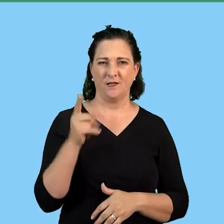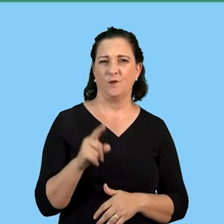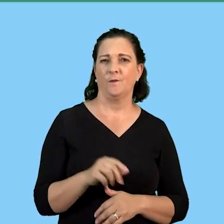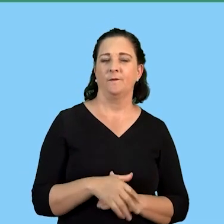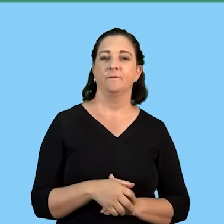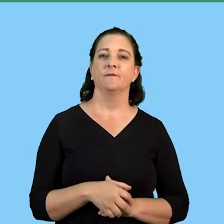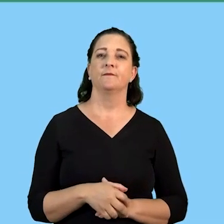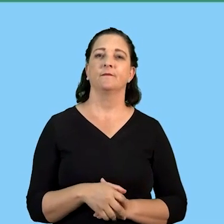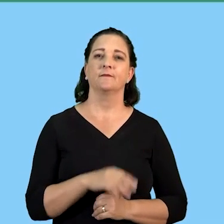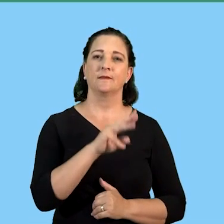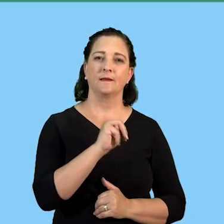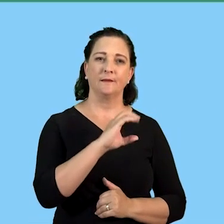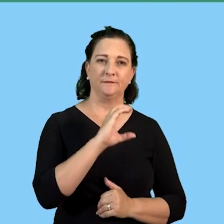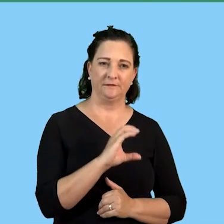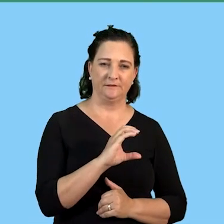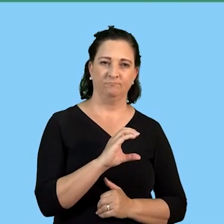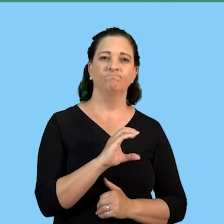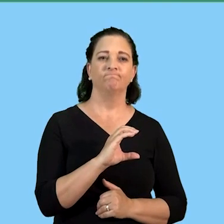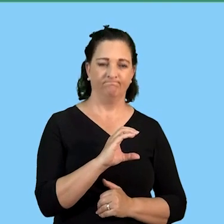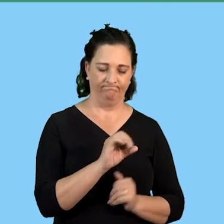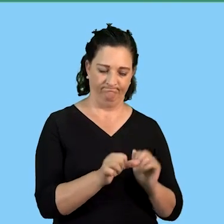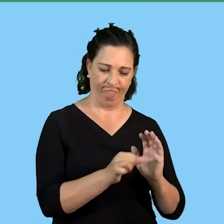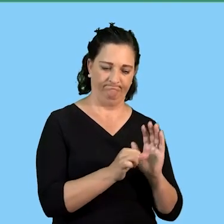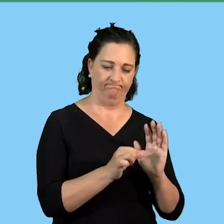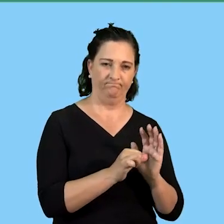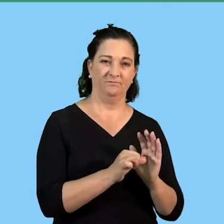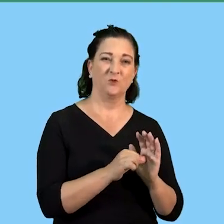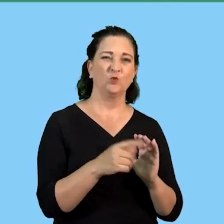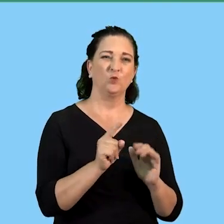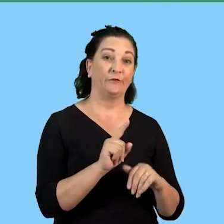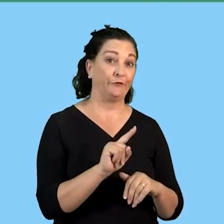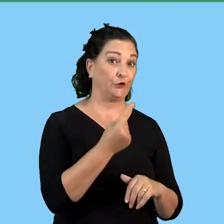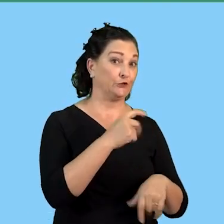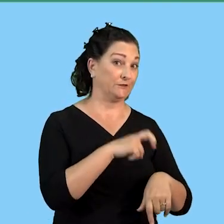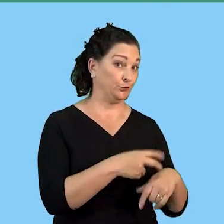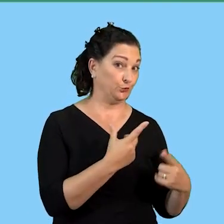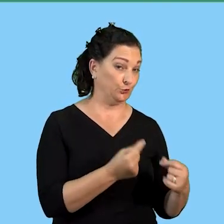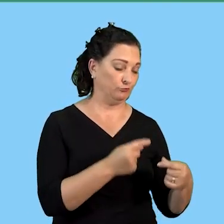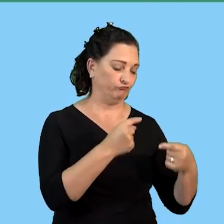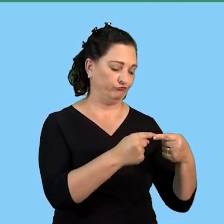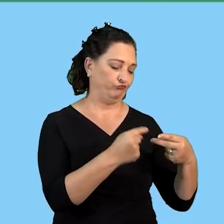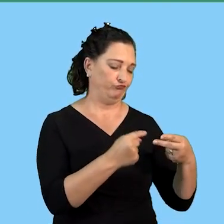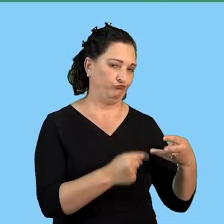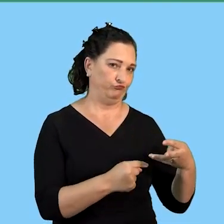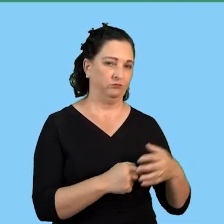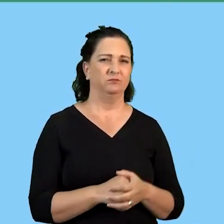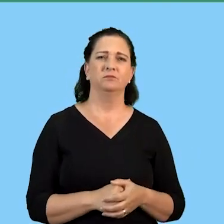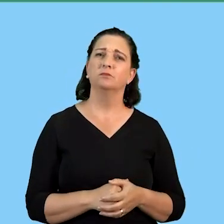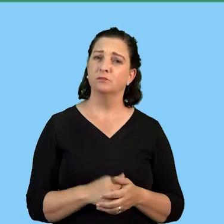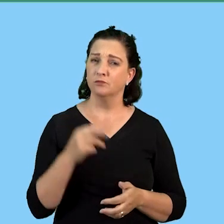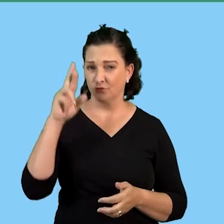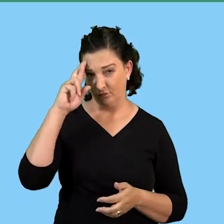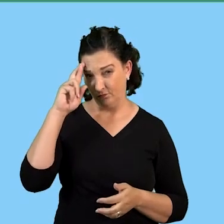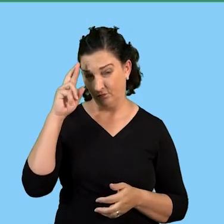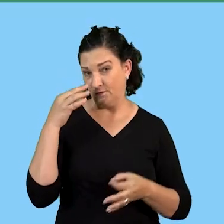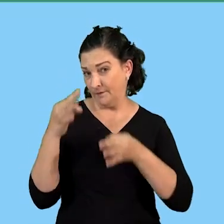also prioritized activities that needed to be done first remember when we explained to set that